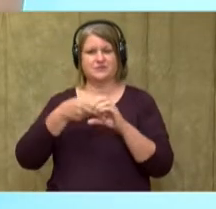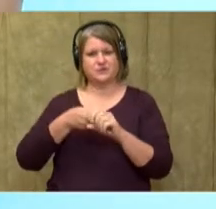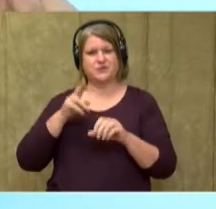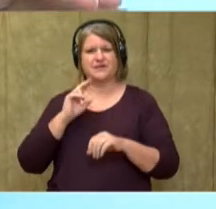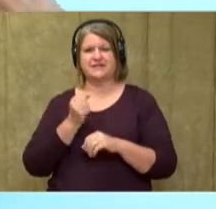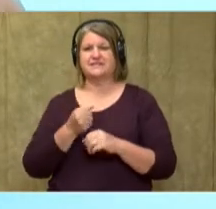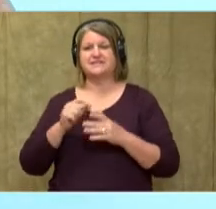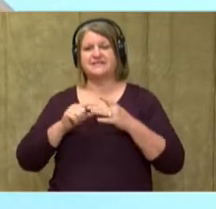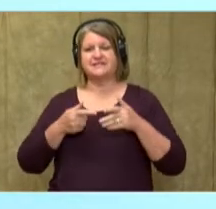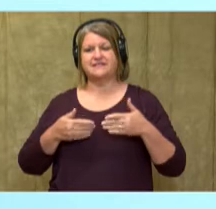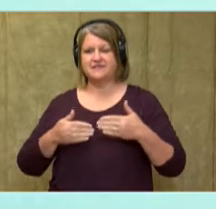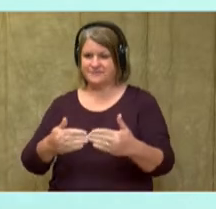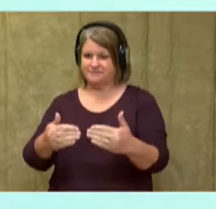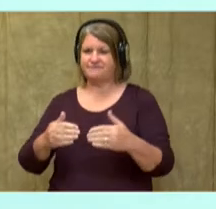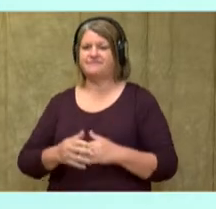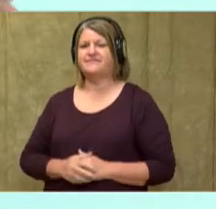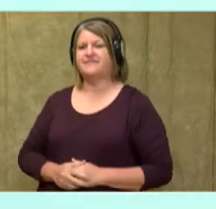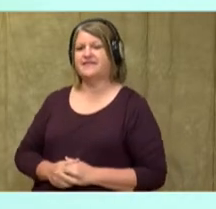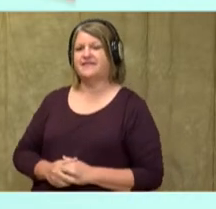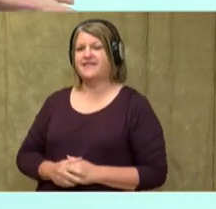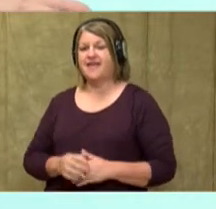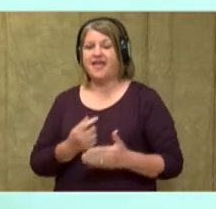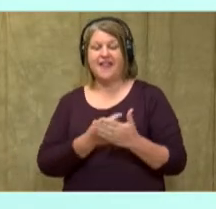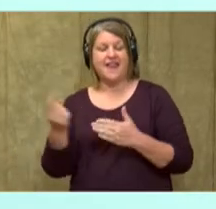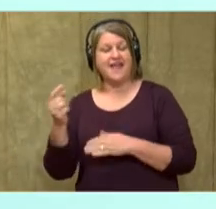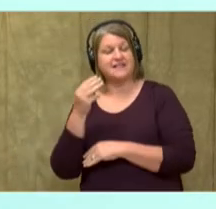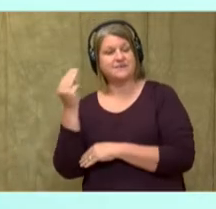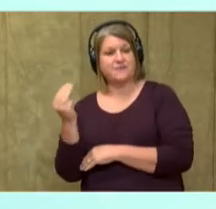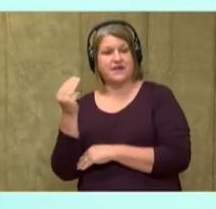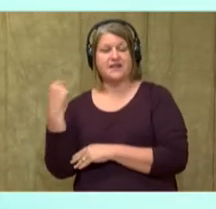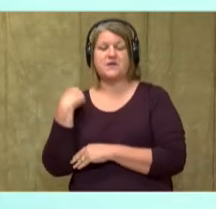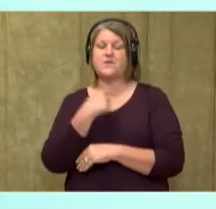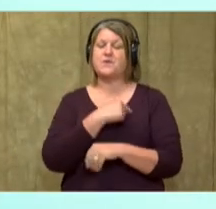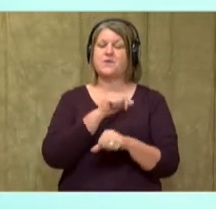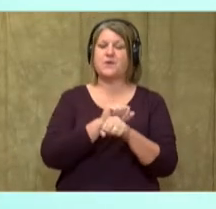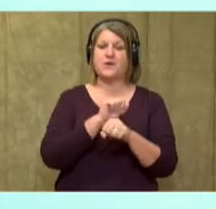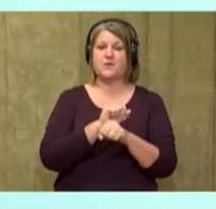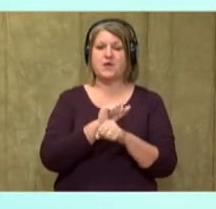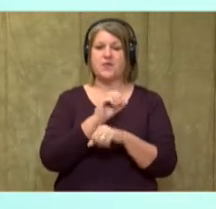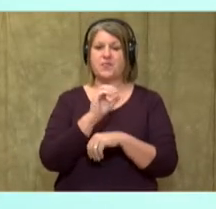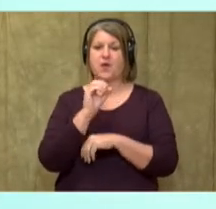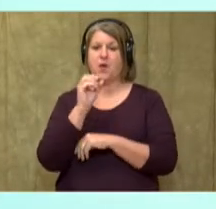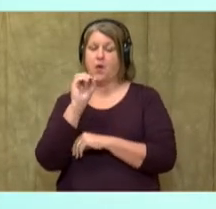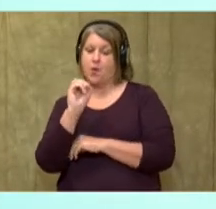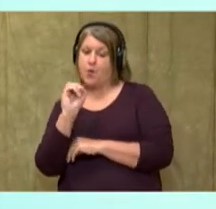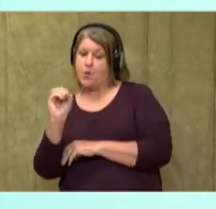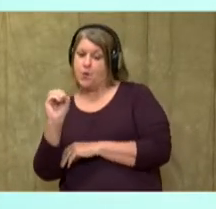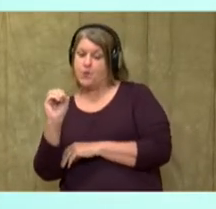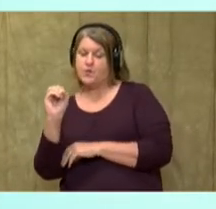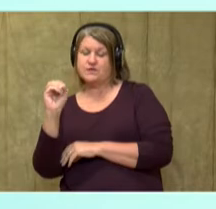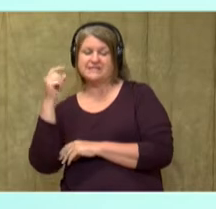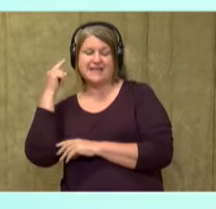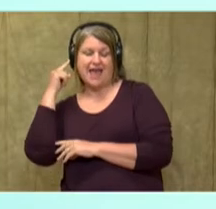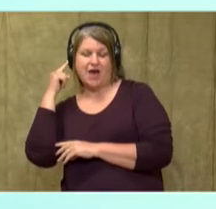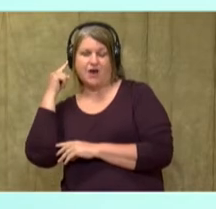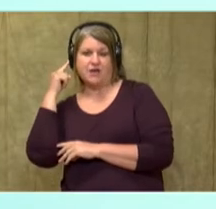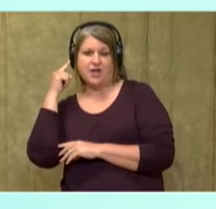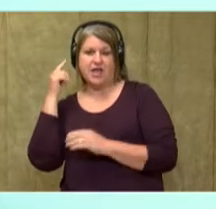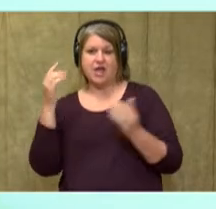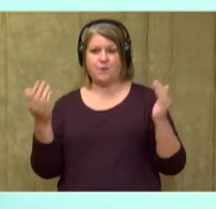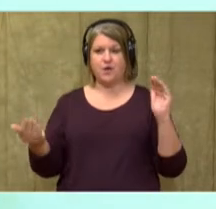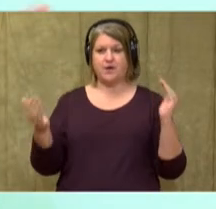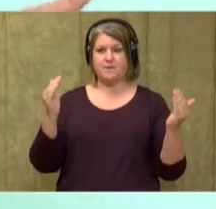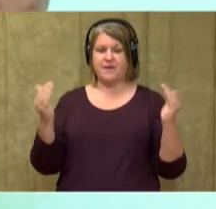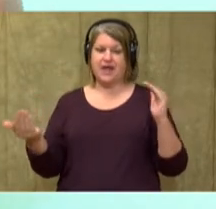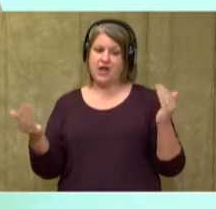go ahead and get started on our lesson. Last Monday, we were working with the oo sound, and we were comparing and contrasting a nonfiction